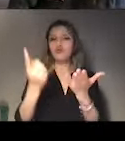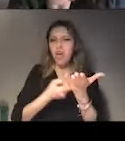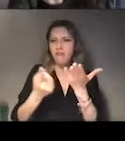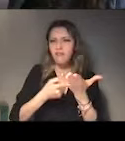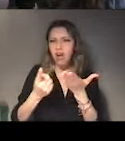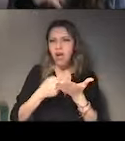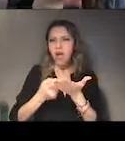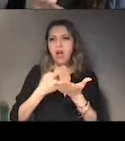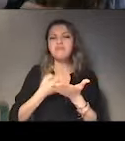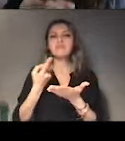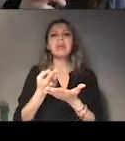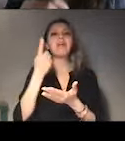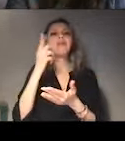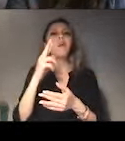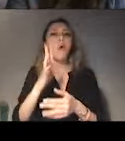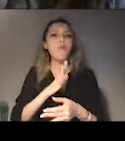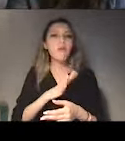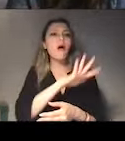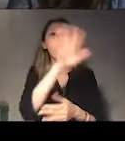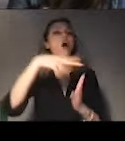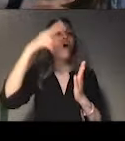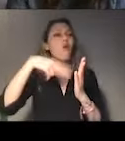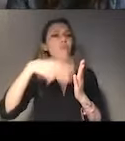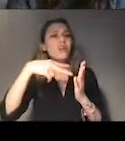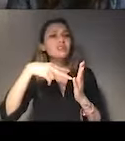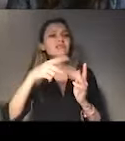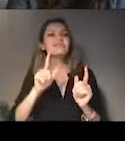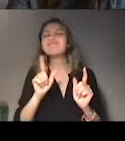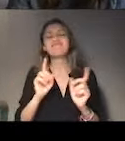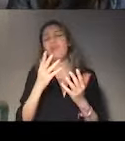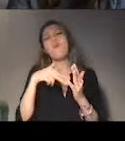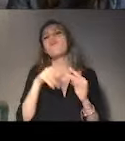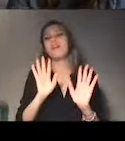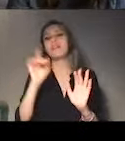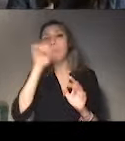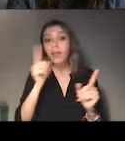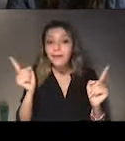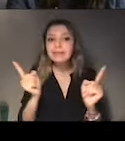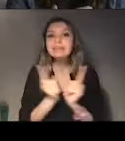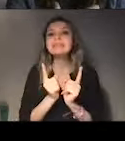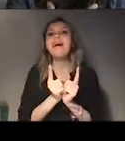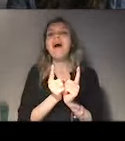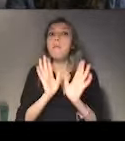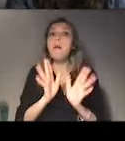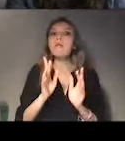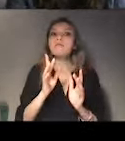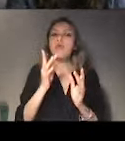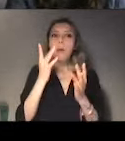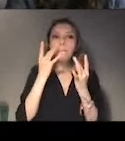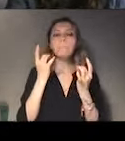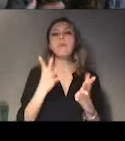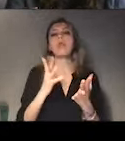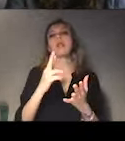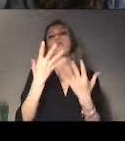try to keep it short, try to keep it concise. And of course, in the content, it's important to